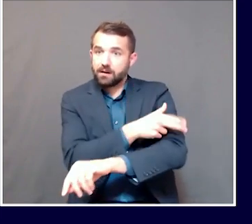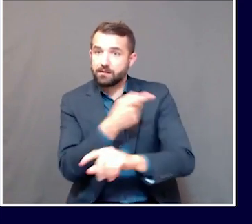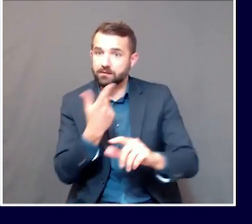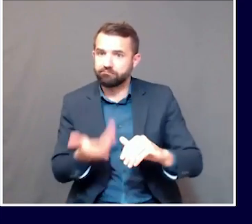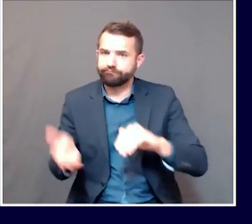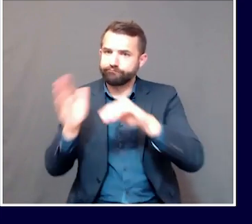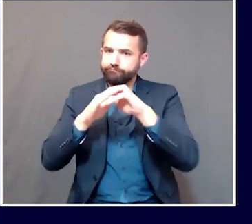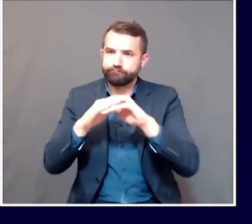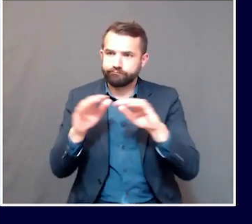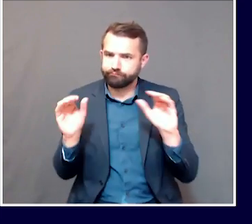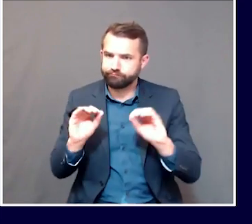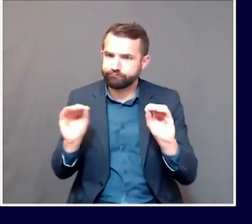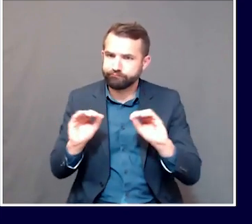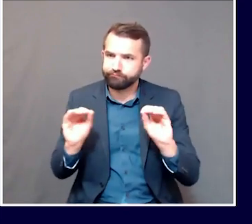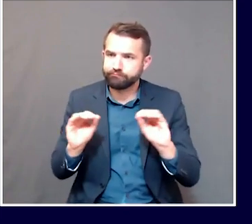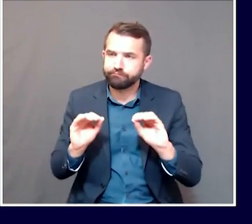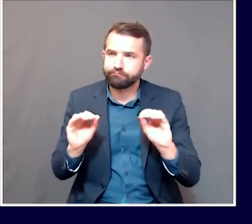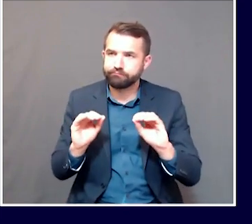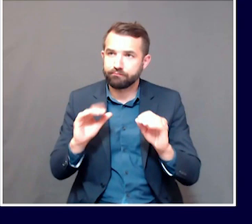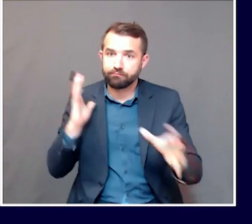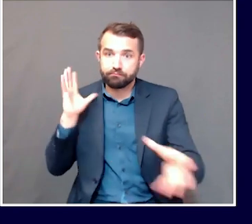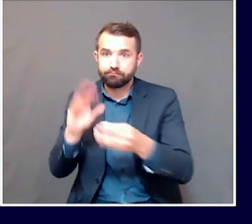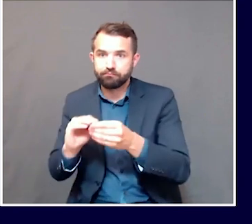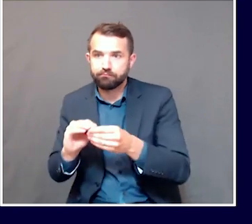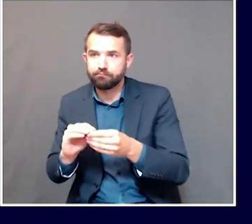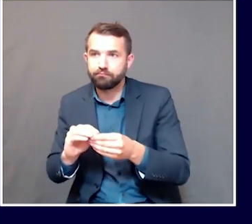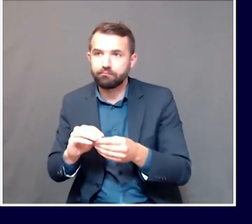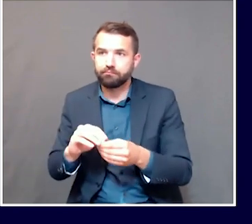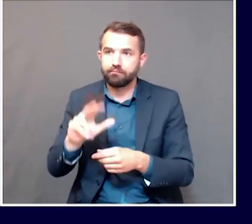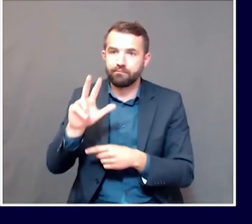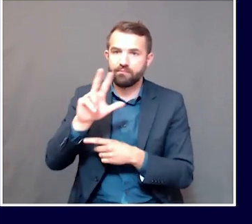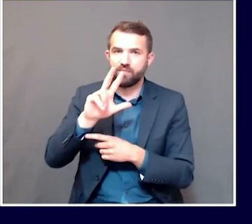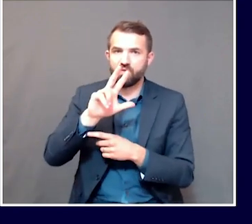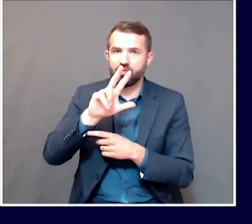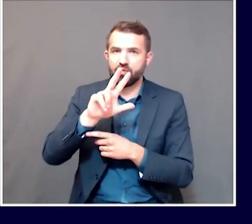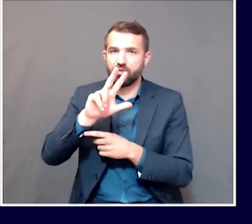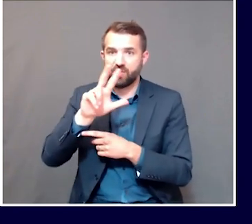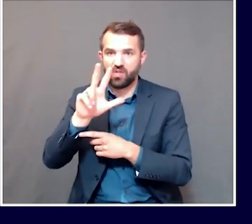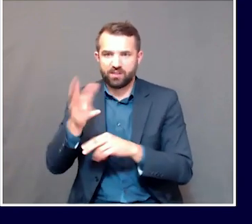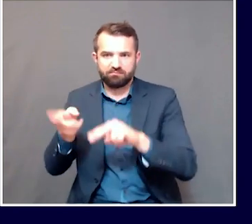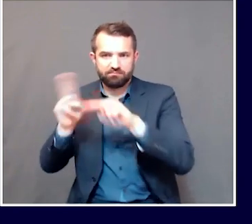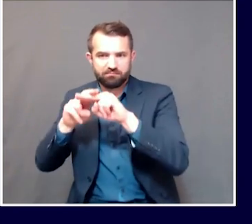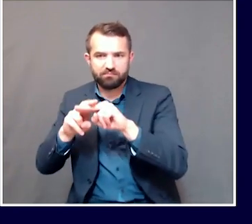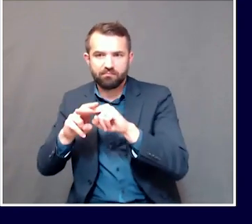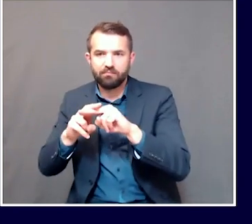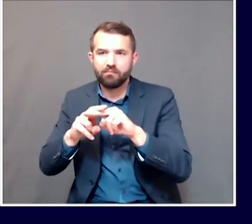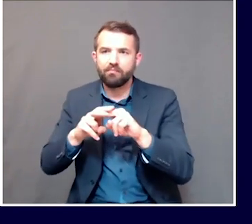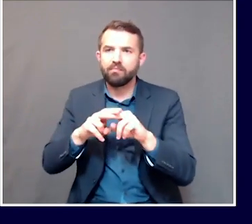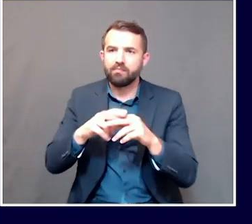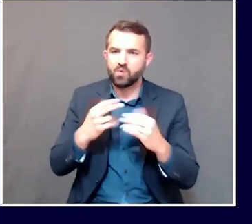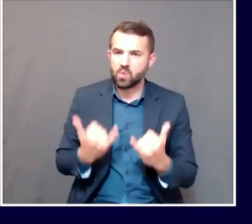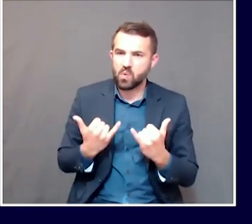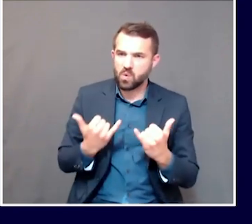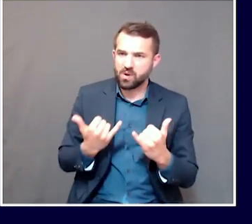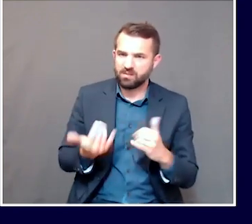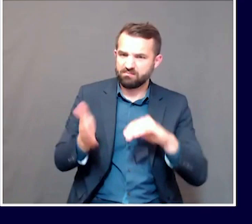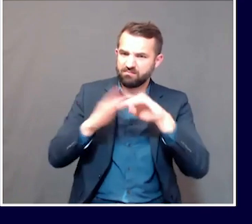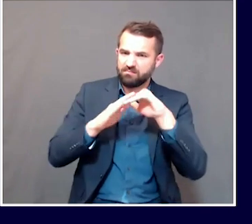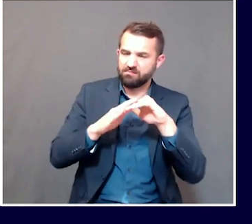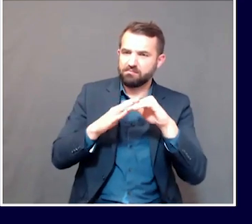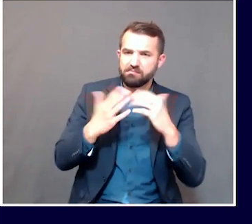increase in current hospitalizations. Does that mean people are being released from the hospital and then readmitted, or is there something else going on?